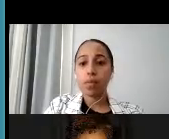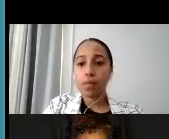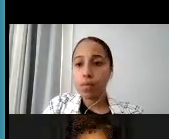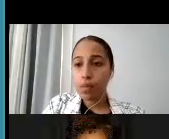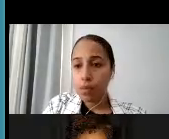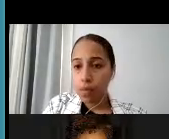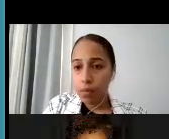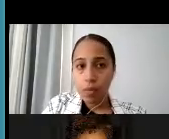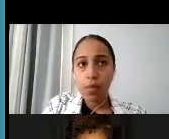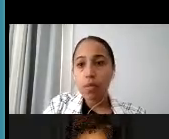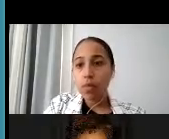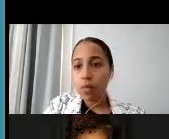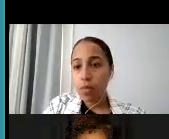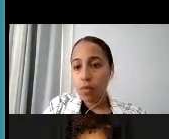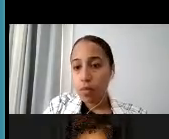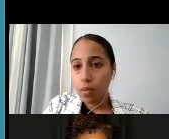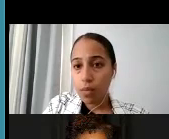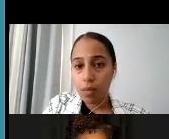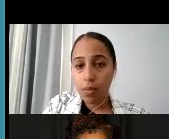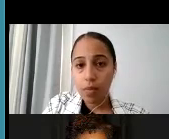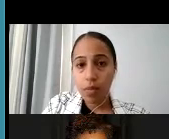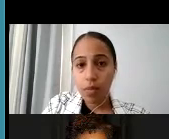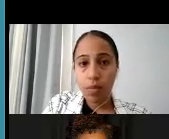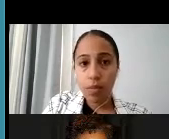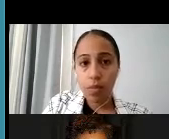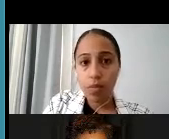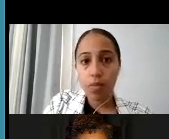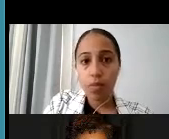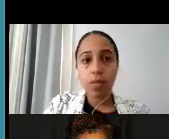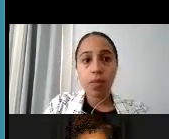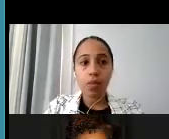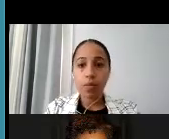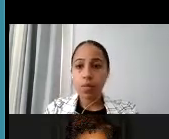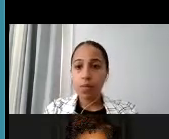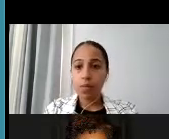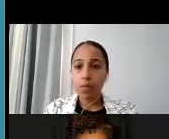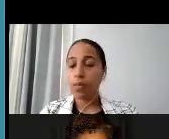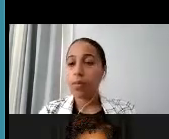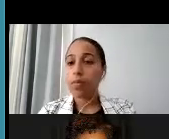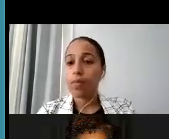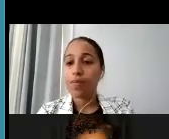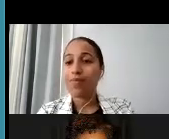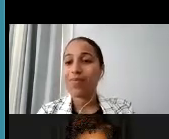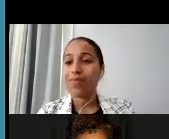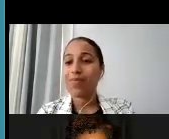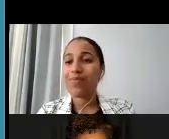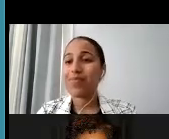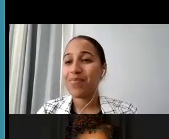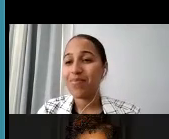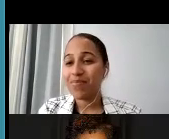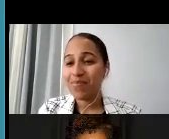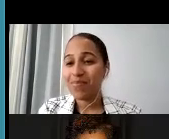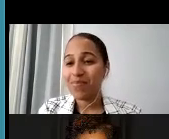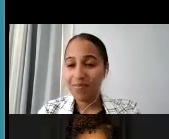Do I have somebody who will move for that? I'll move Melissa Ferretti or second.